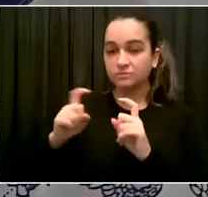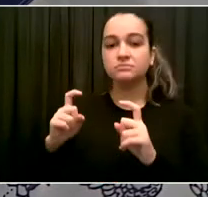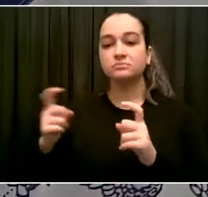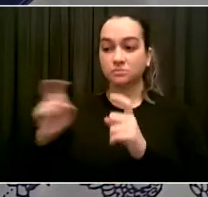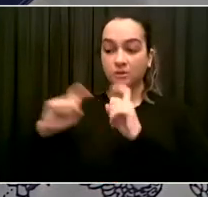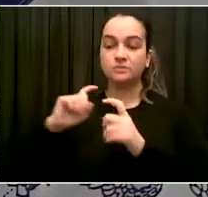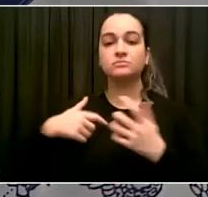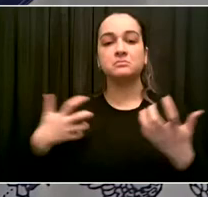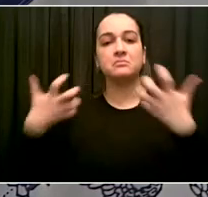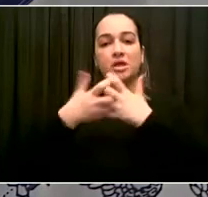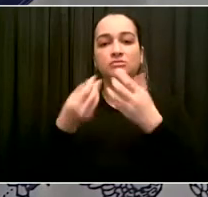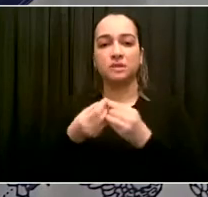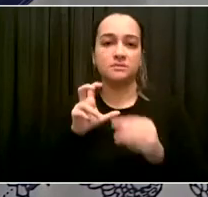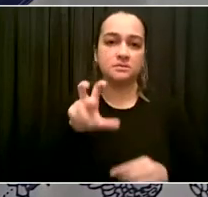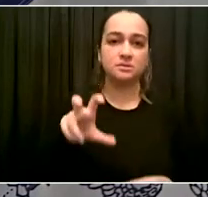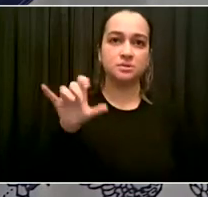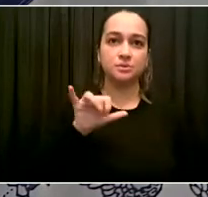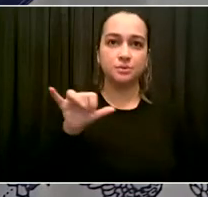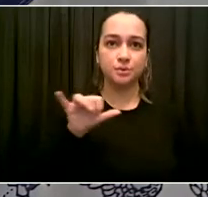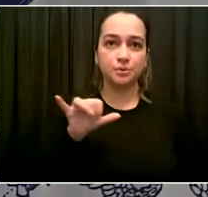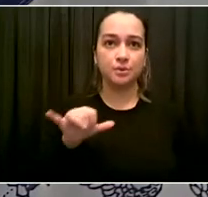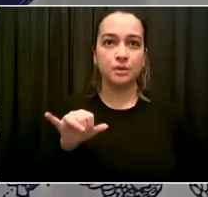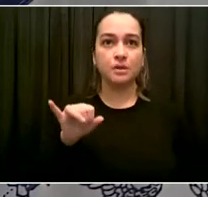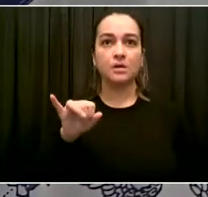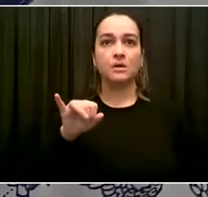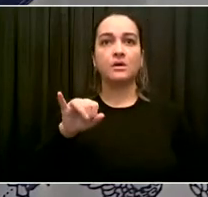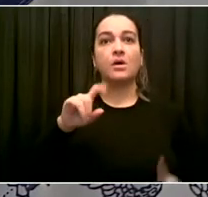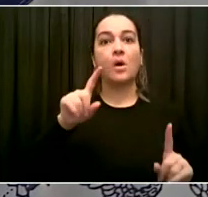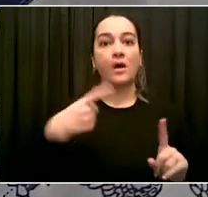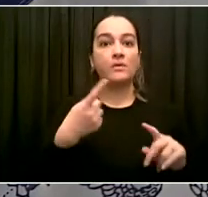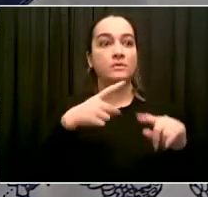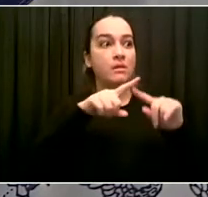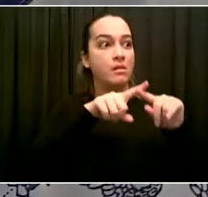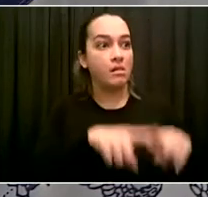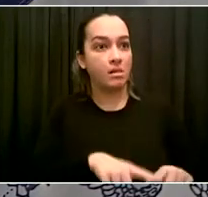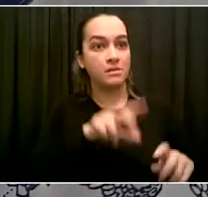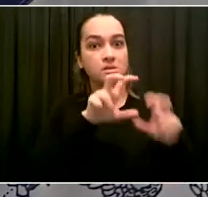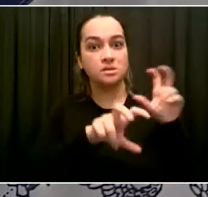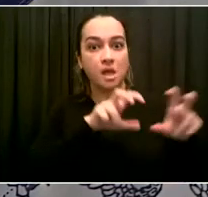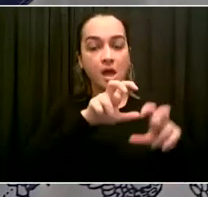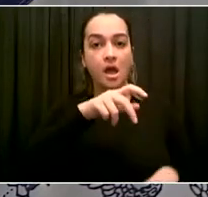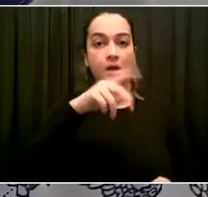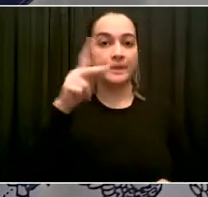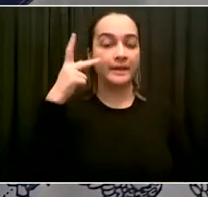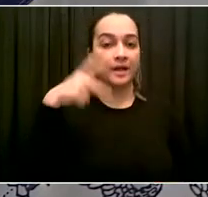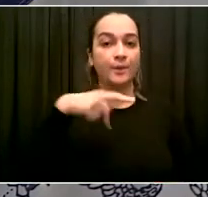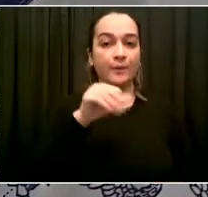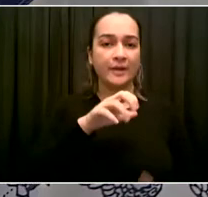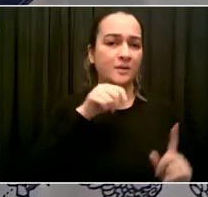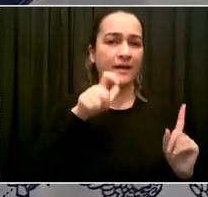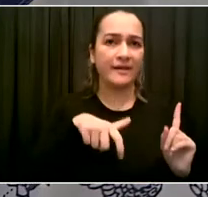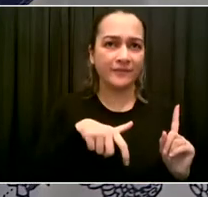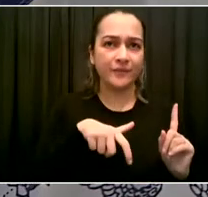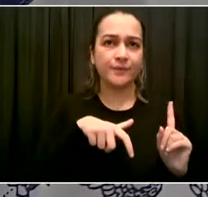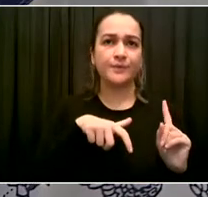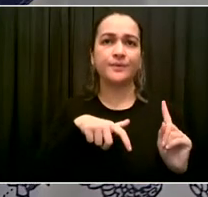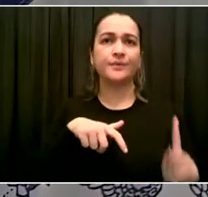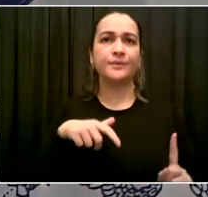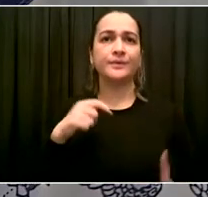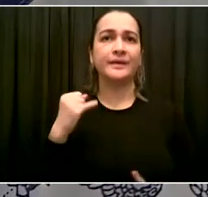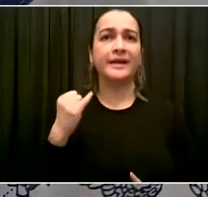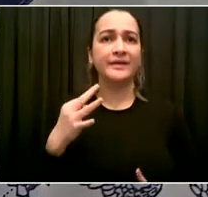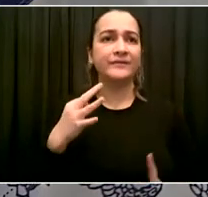That doesn't help us move forward. And I don't think the voters want to see that. I think they want people to participate fully in our very